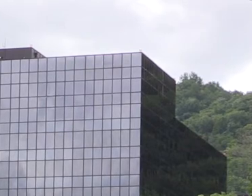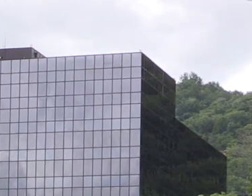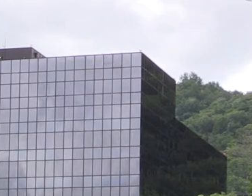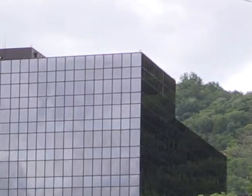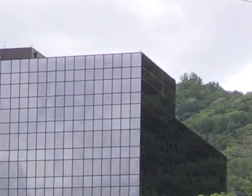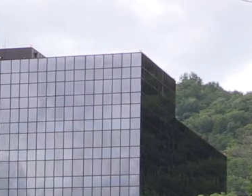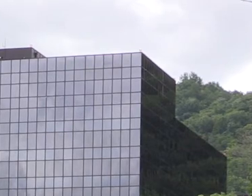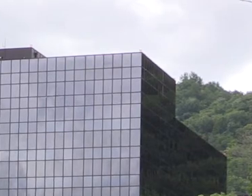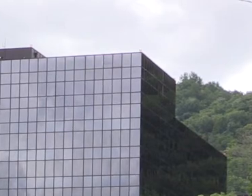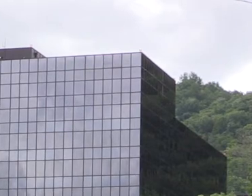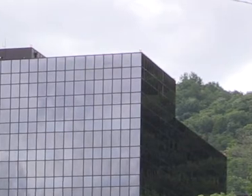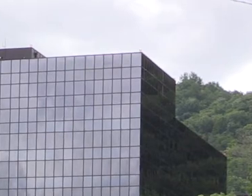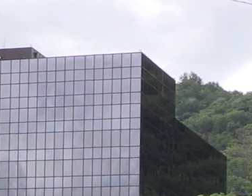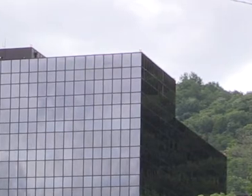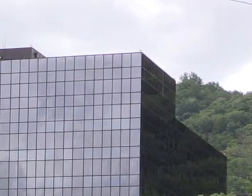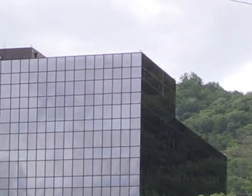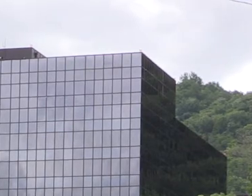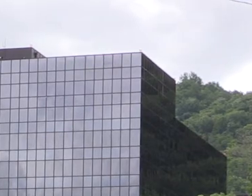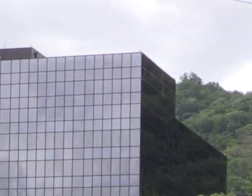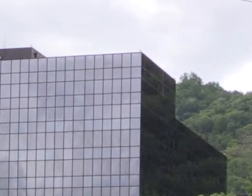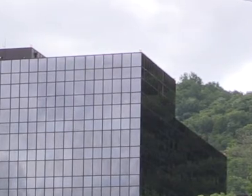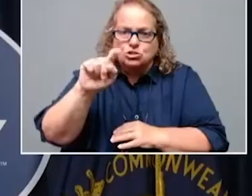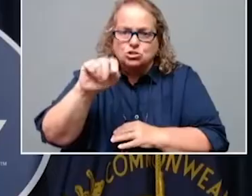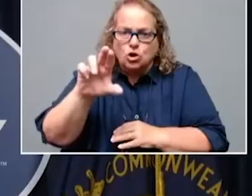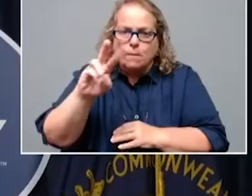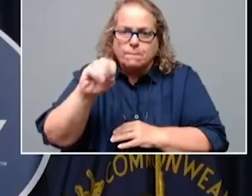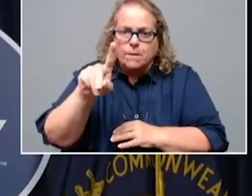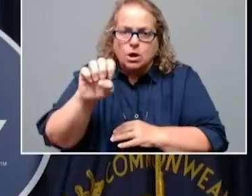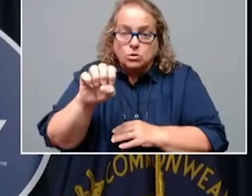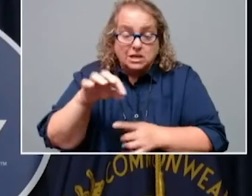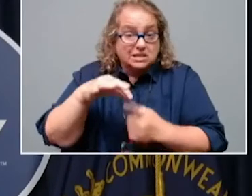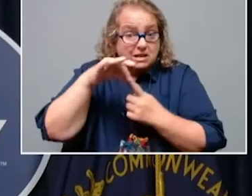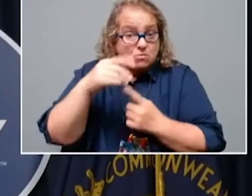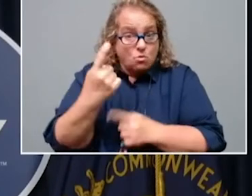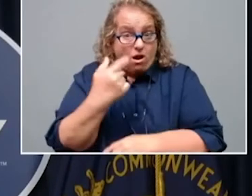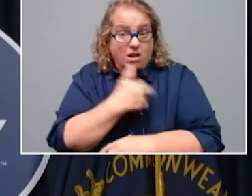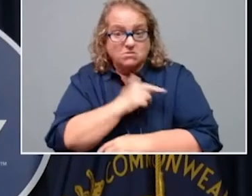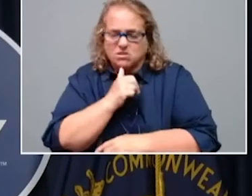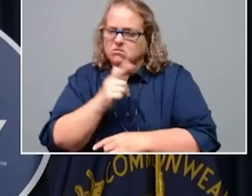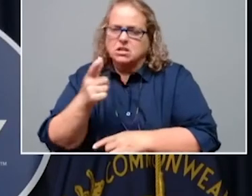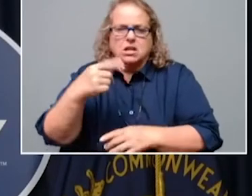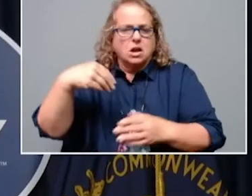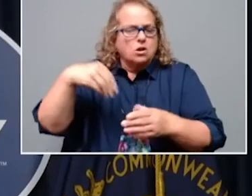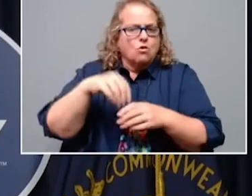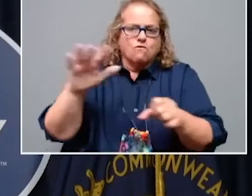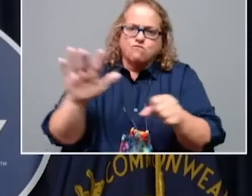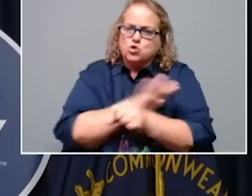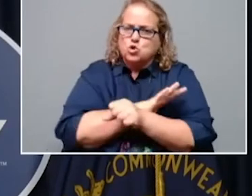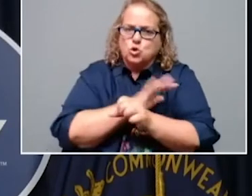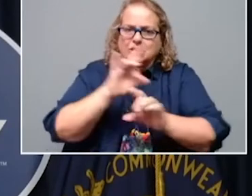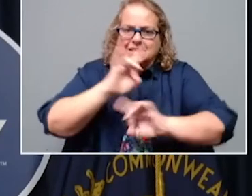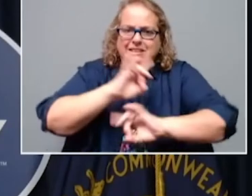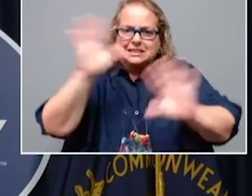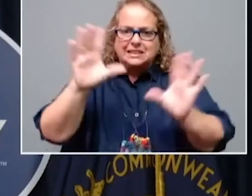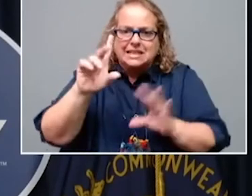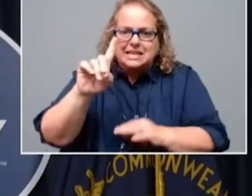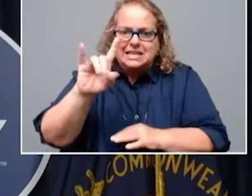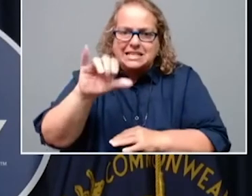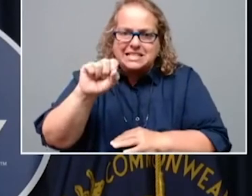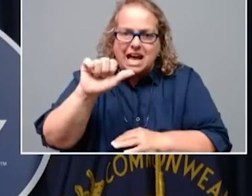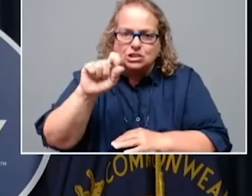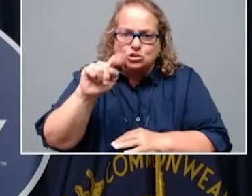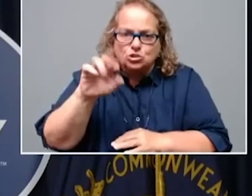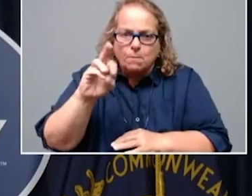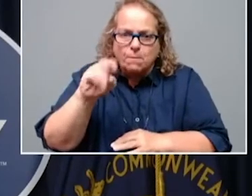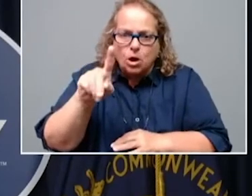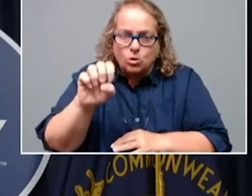extraordinary steps to respond to the surge in cases. Pikeville Medical Center has one example that's set up triage tents outside the